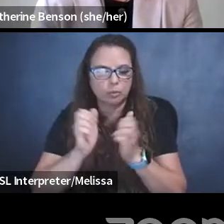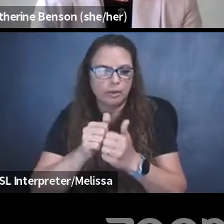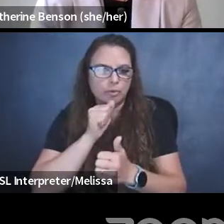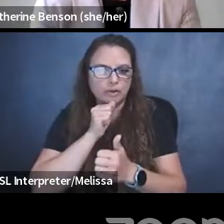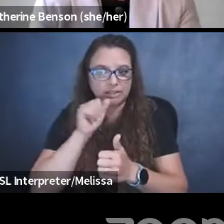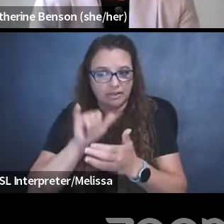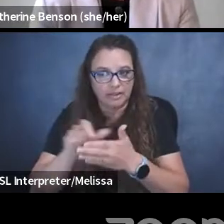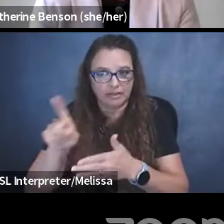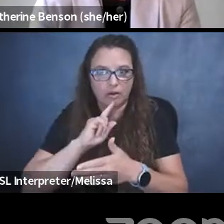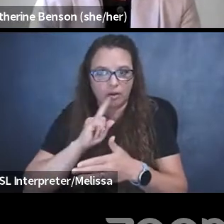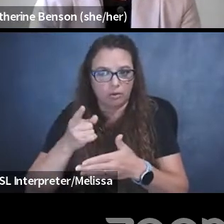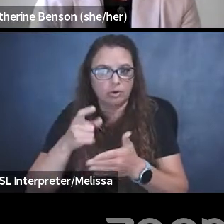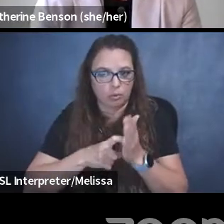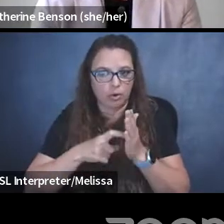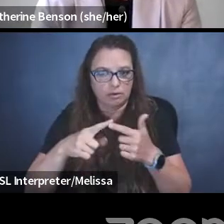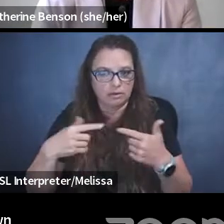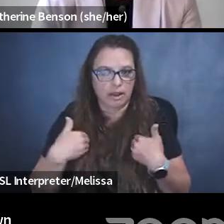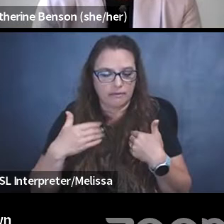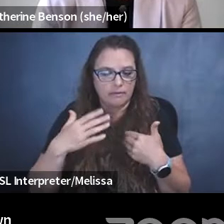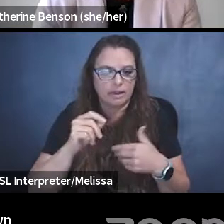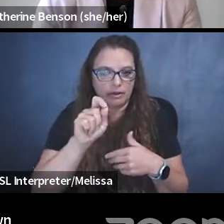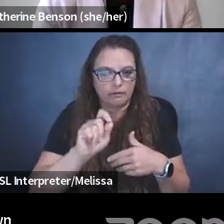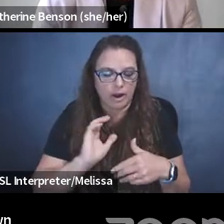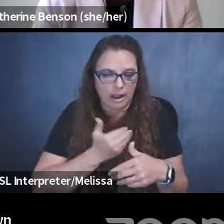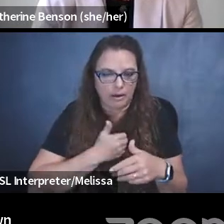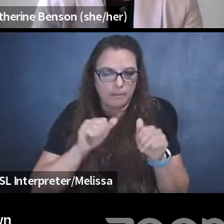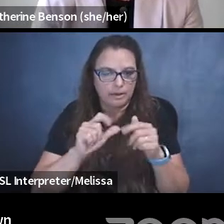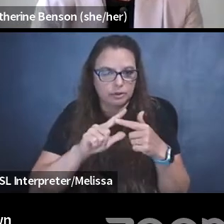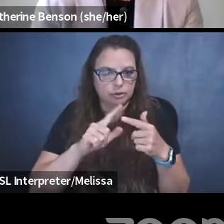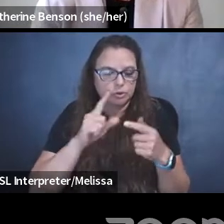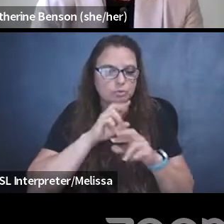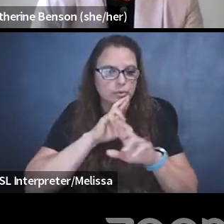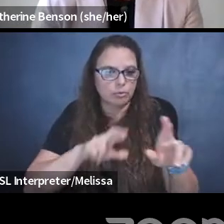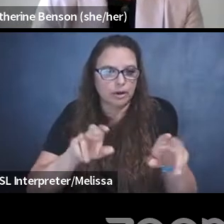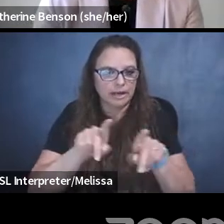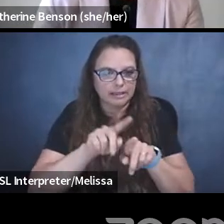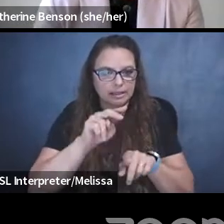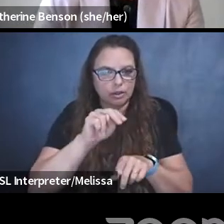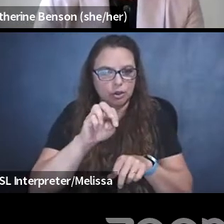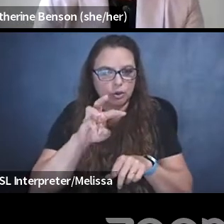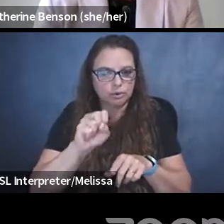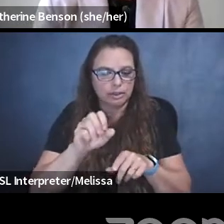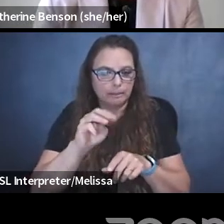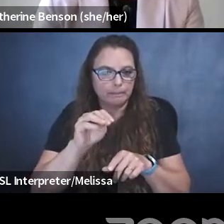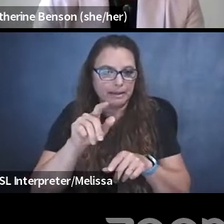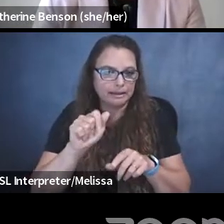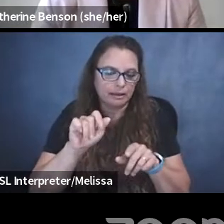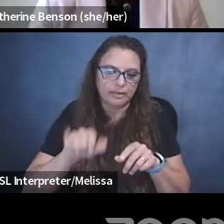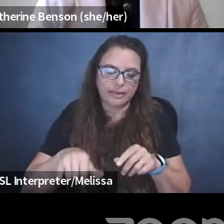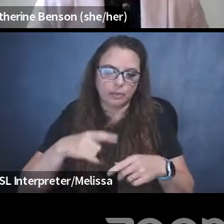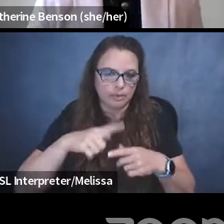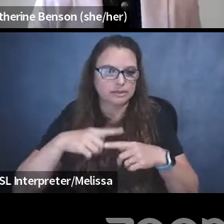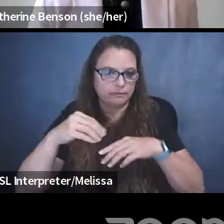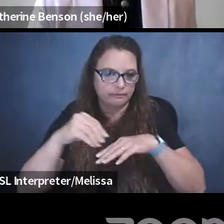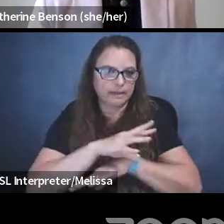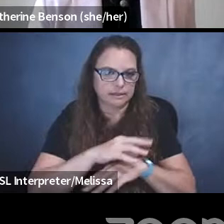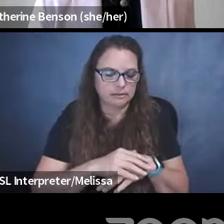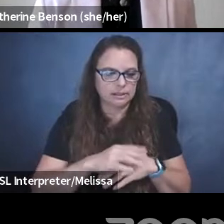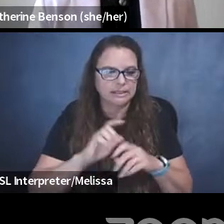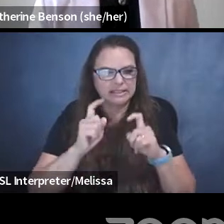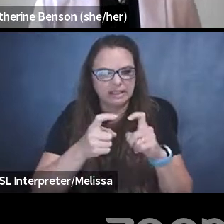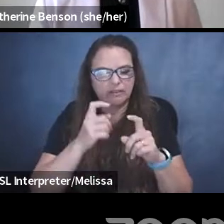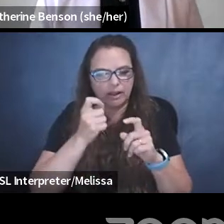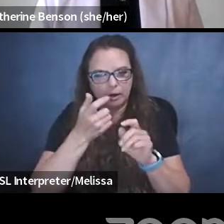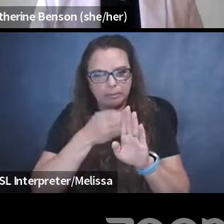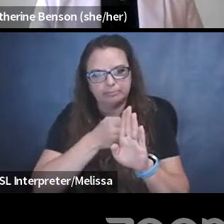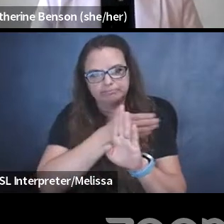and therefore our ability to report as news media was adversely affected. So just to give a little context, this